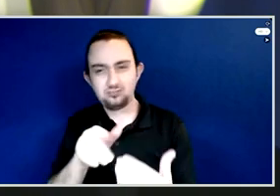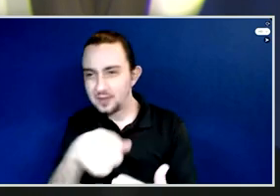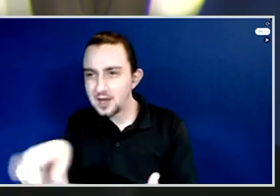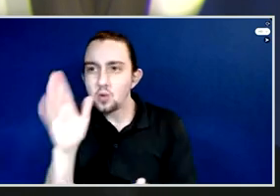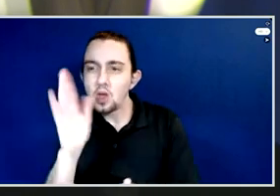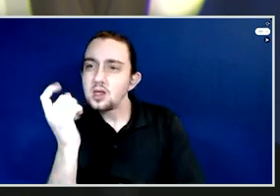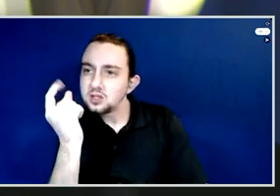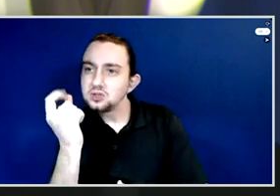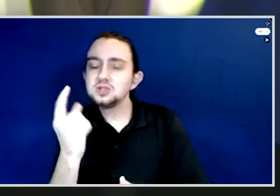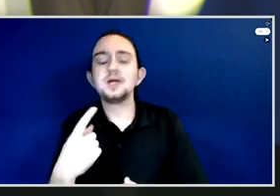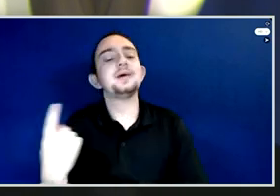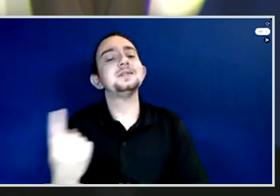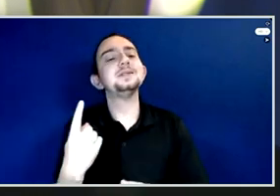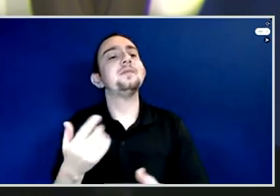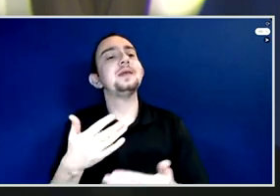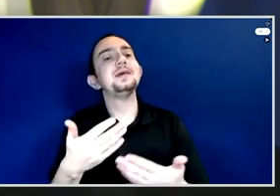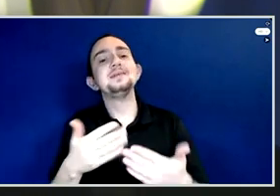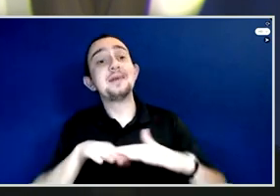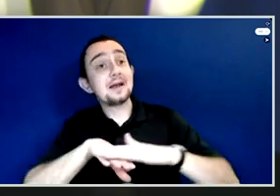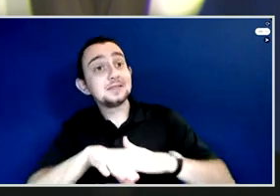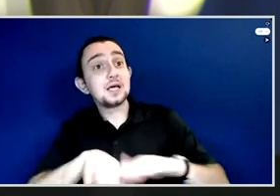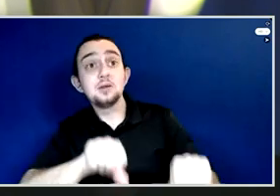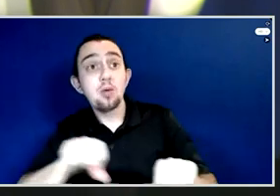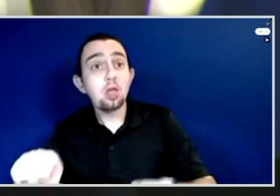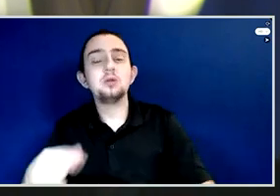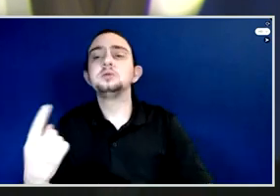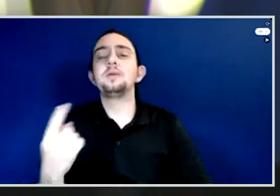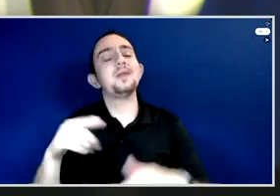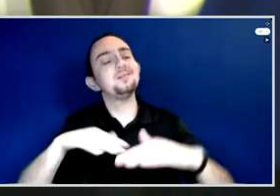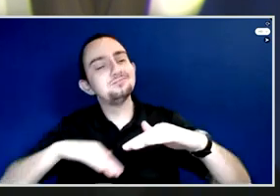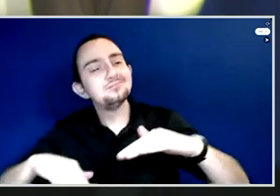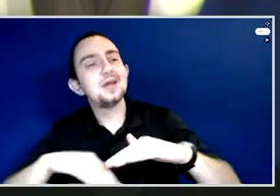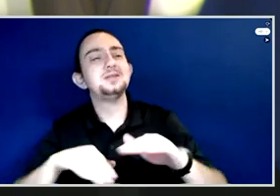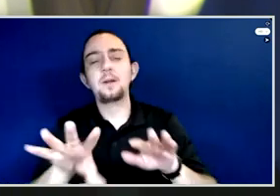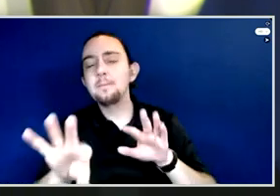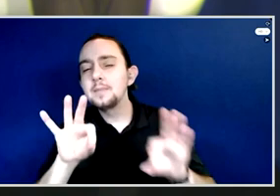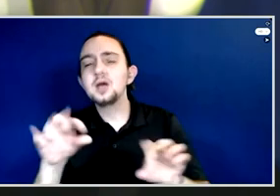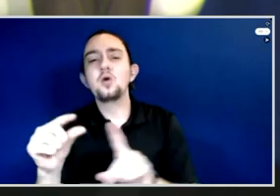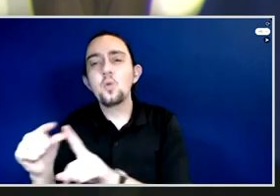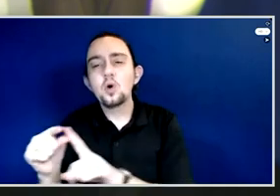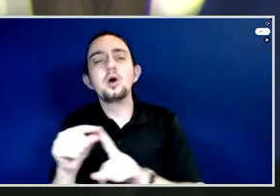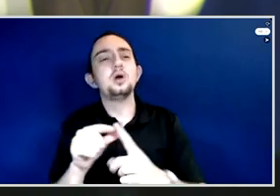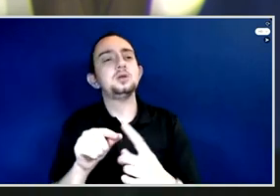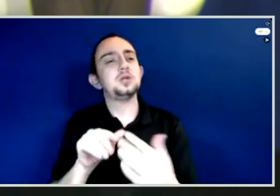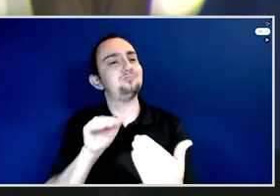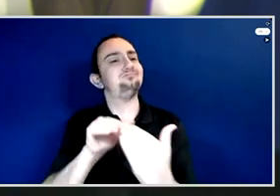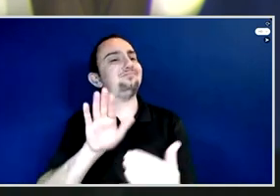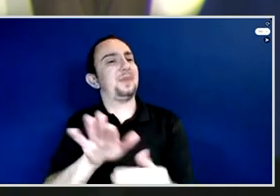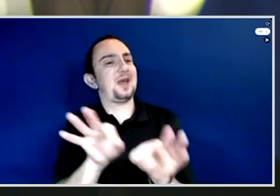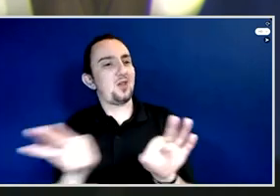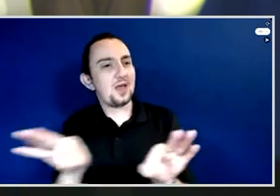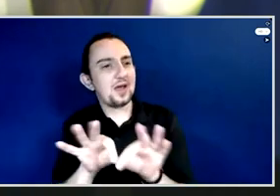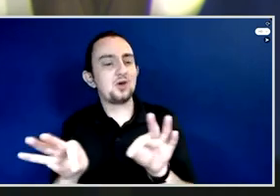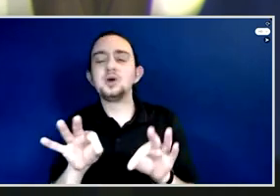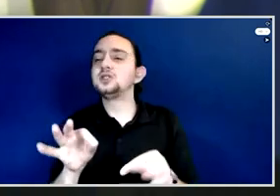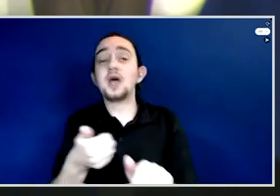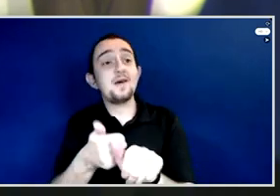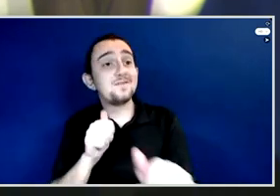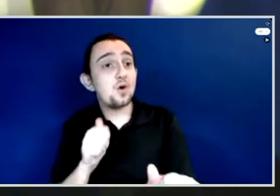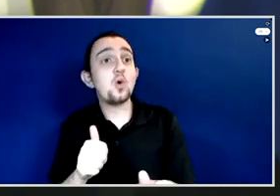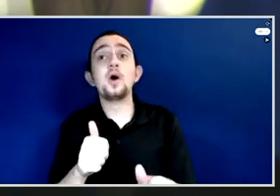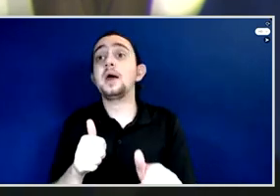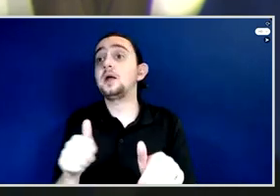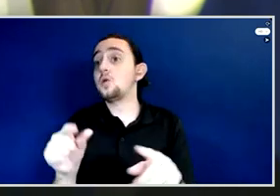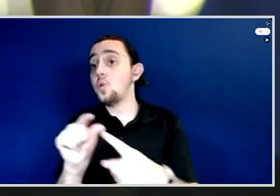desist from using words that discriminate, that exclude, that will make the citizens not know how it